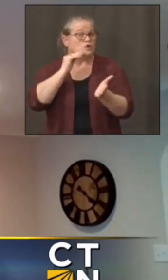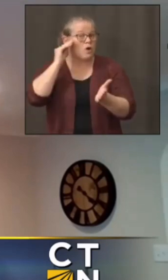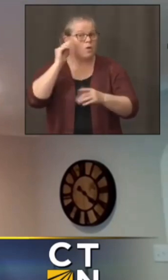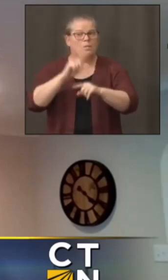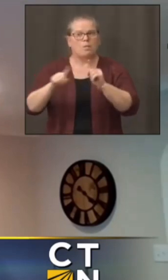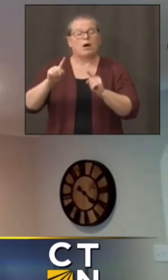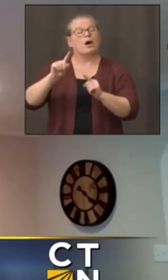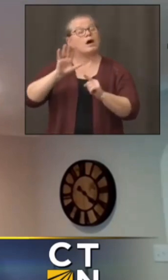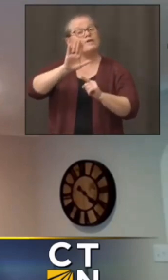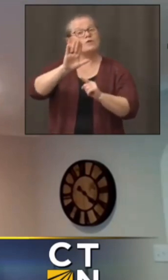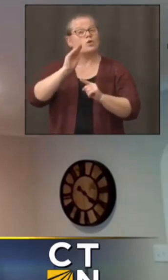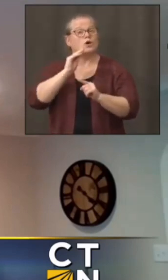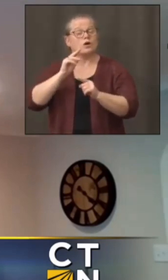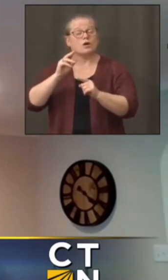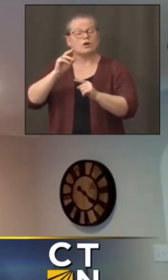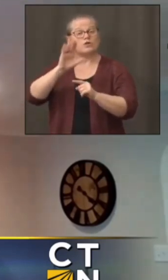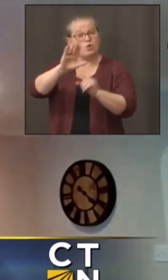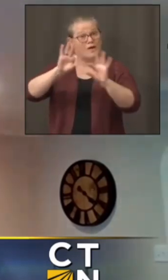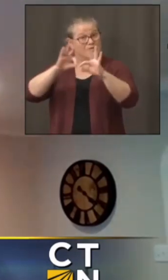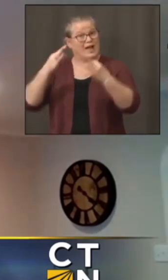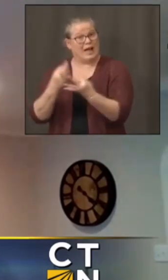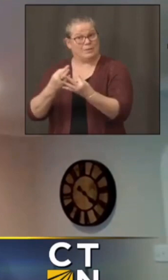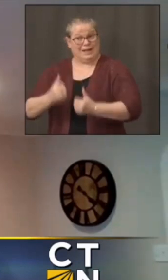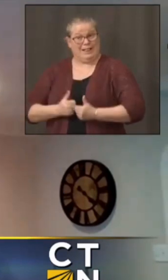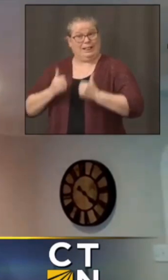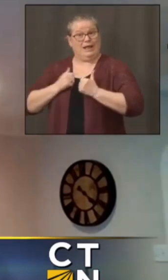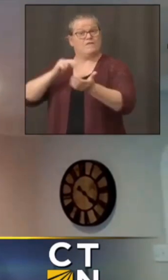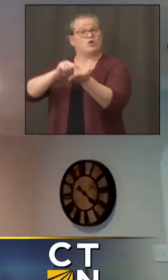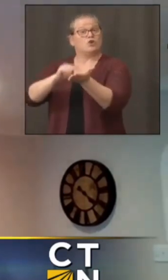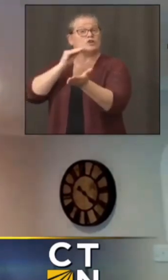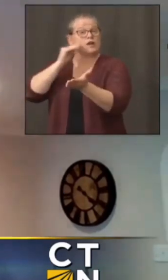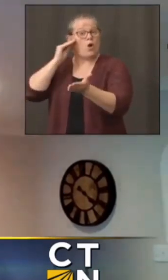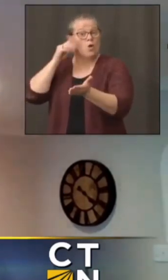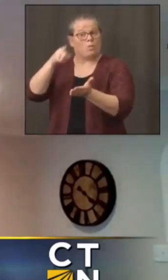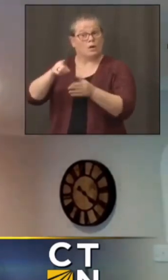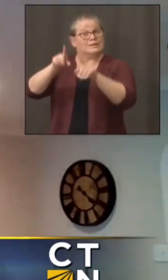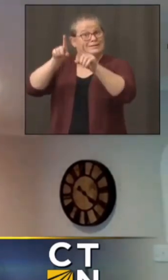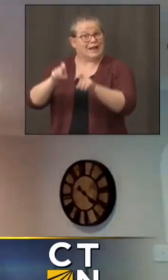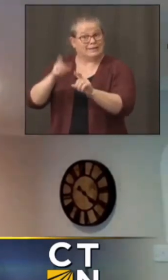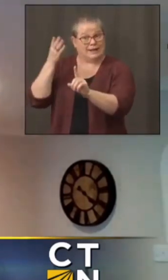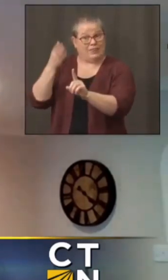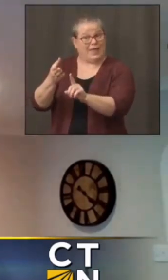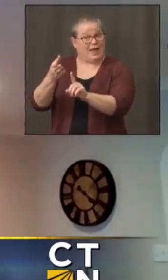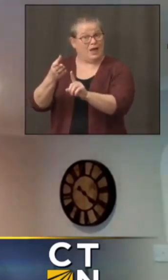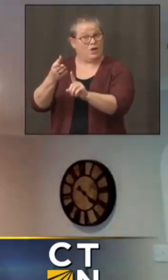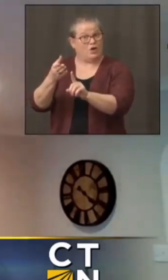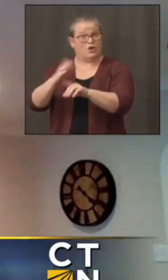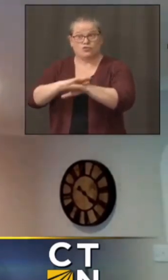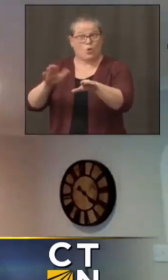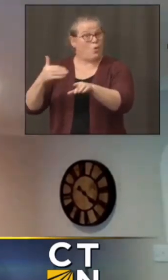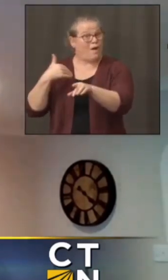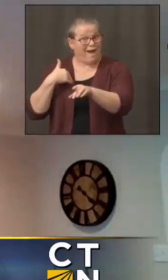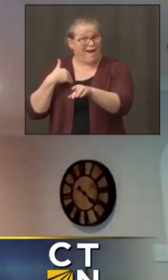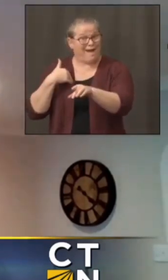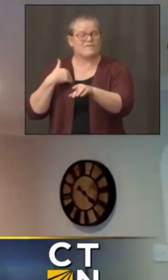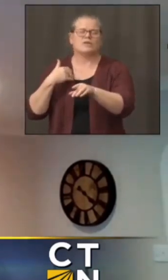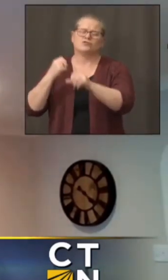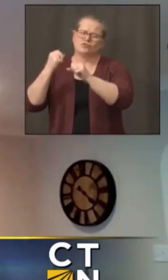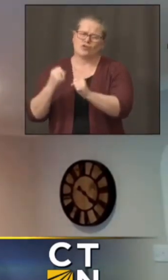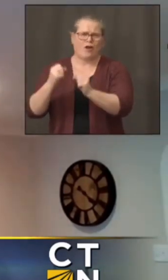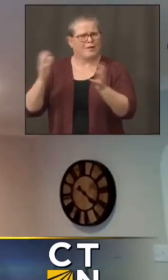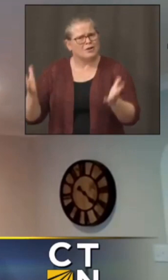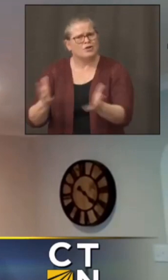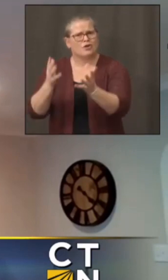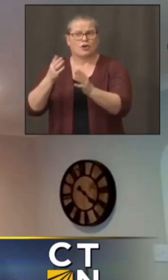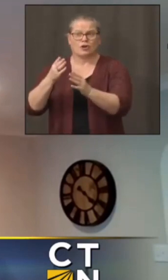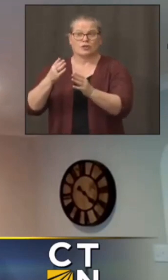does not have that antigen testing available on site we would strongly urge you to get tested before you visit your loved one